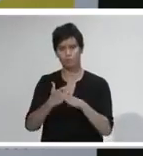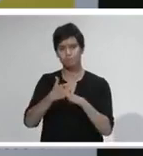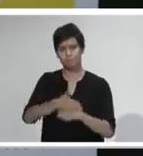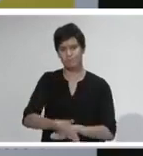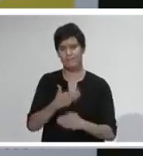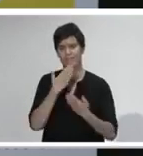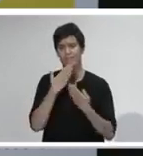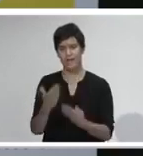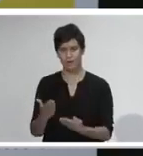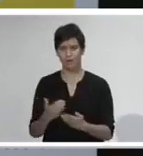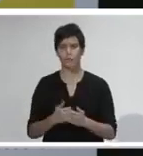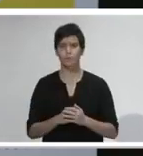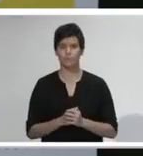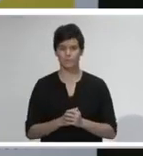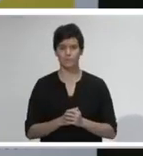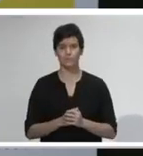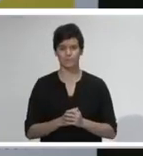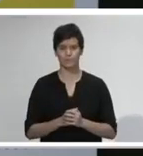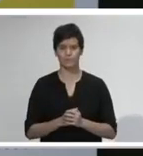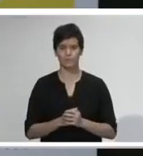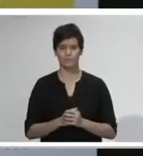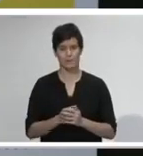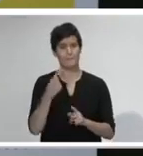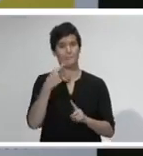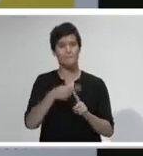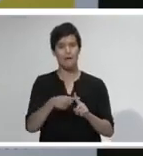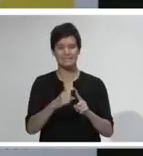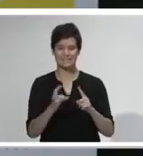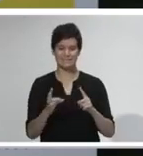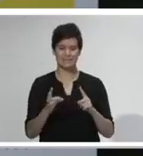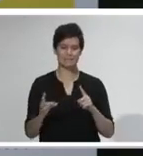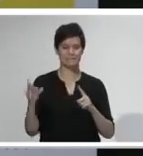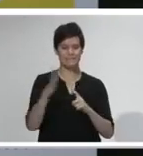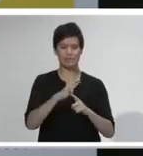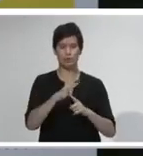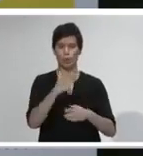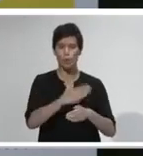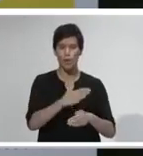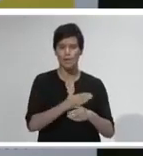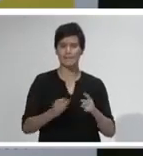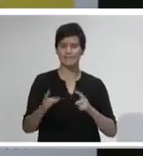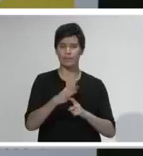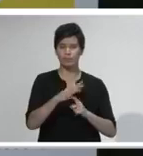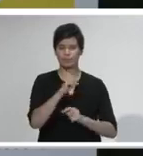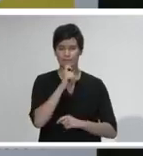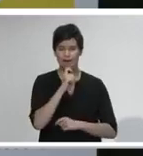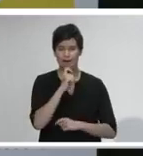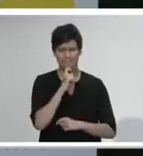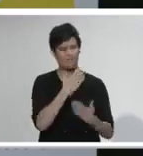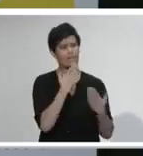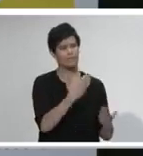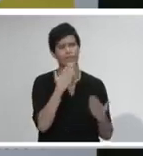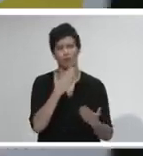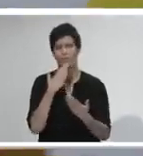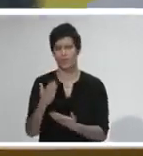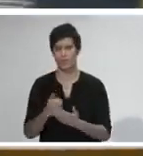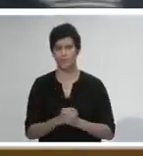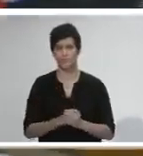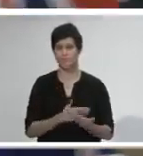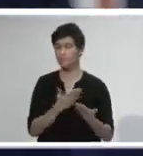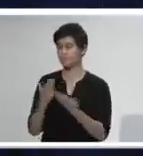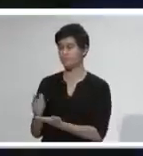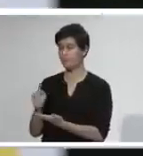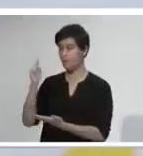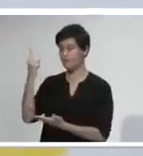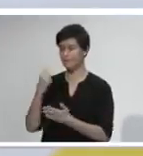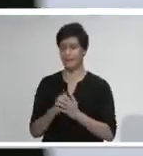to those workers and to all of those essential workers and healthcare workers who are supporting our overall response. Thank you, Prime Minister. Thank you,